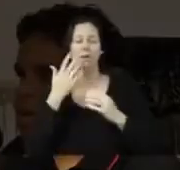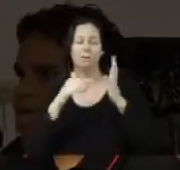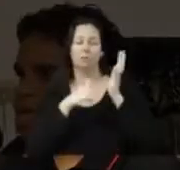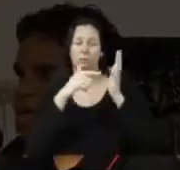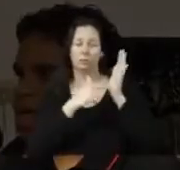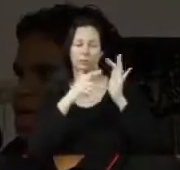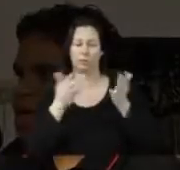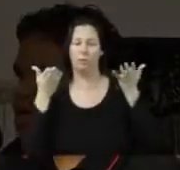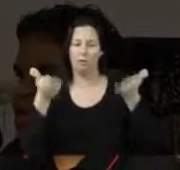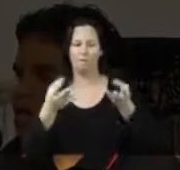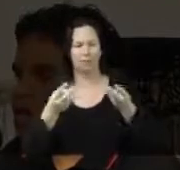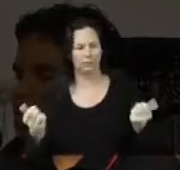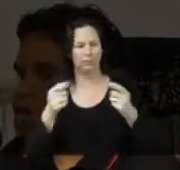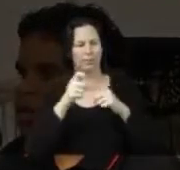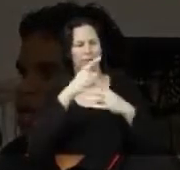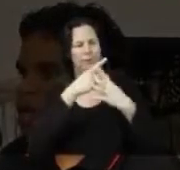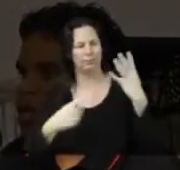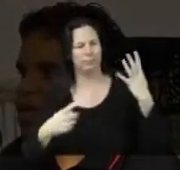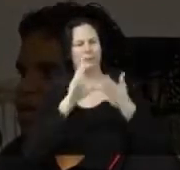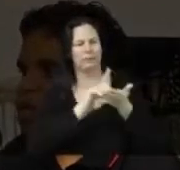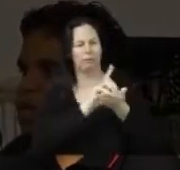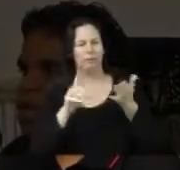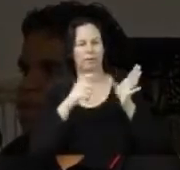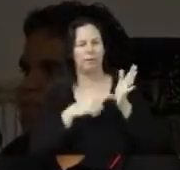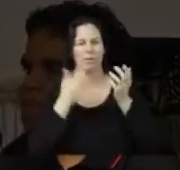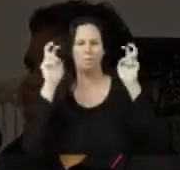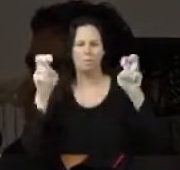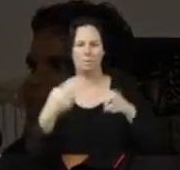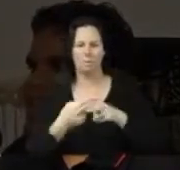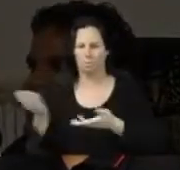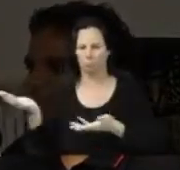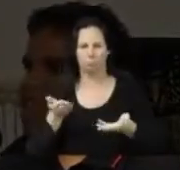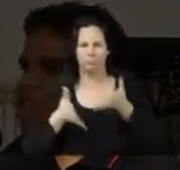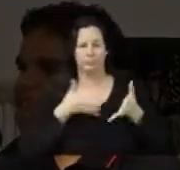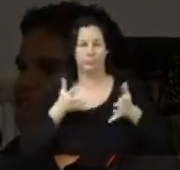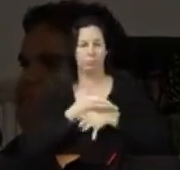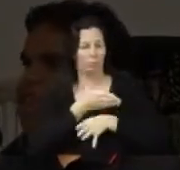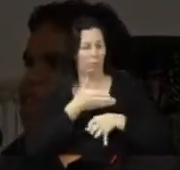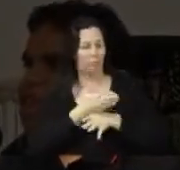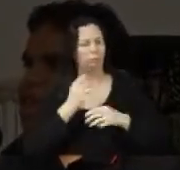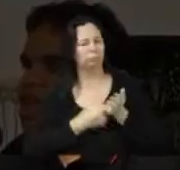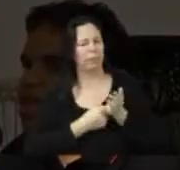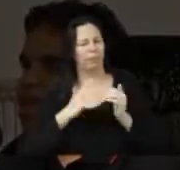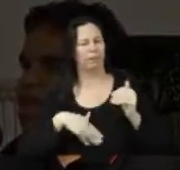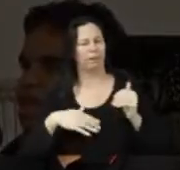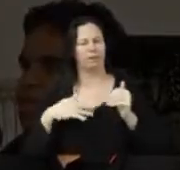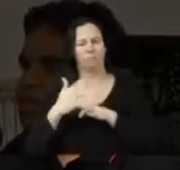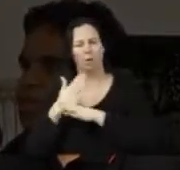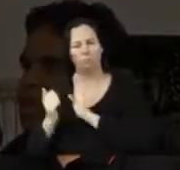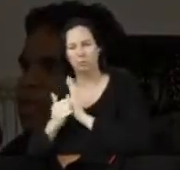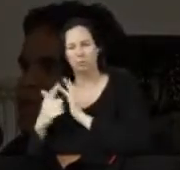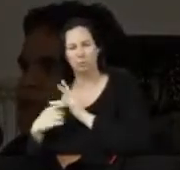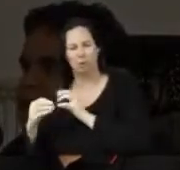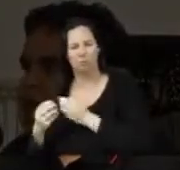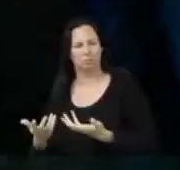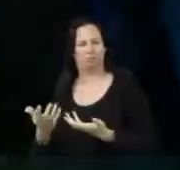Hot Tootie offers something the Disability Discrimination Act calls for, meaningful employment rather than sheltered workshop jobs.